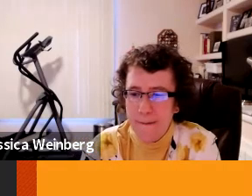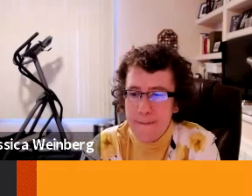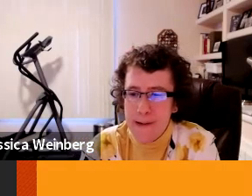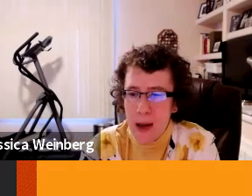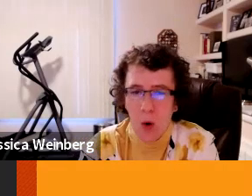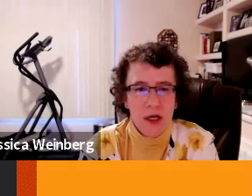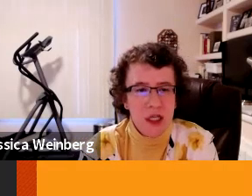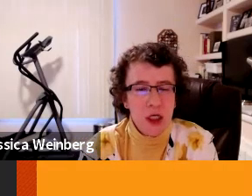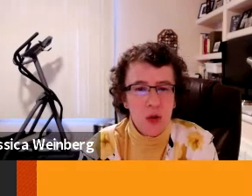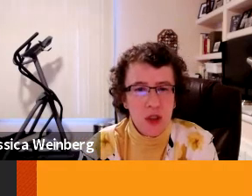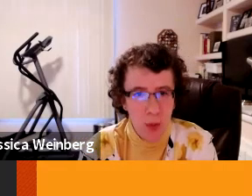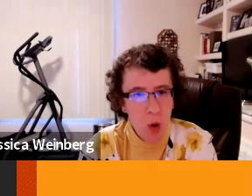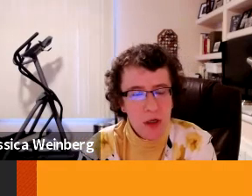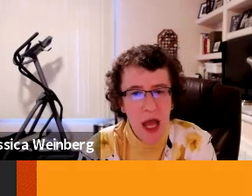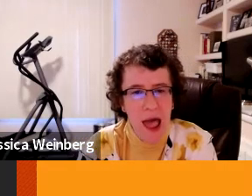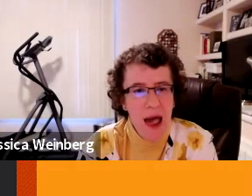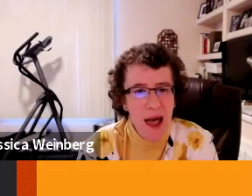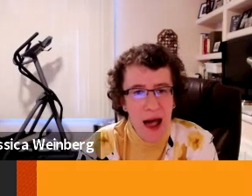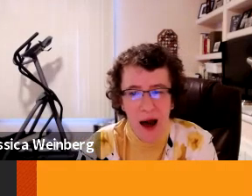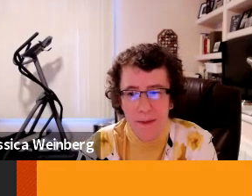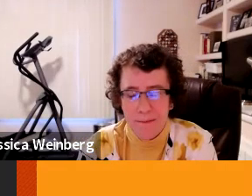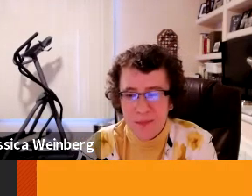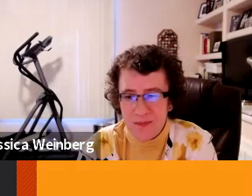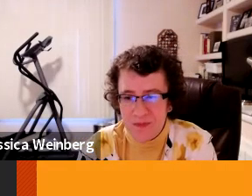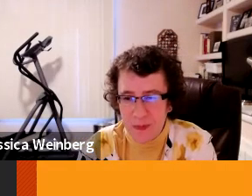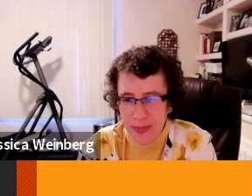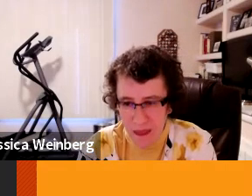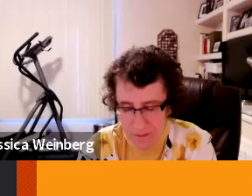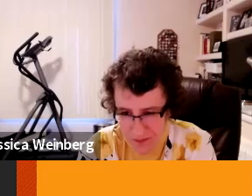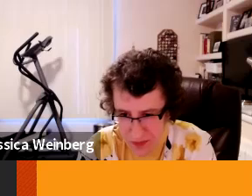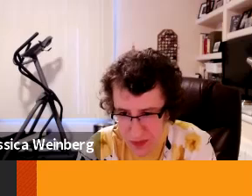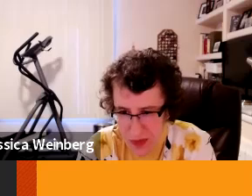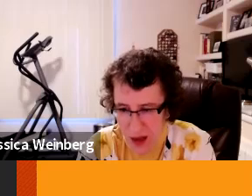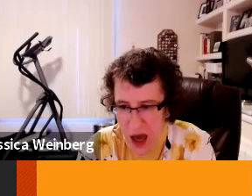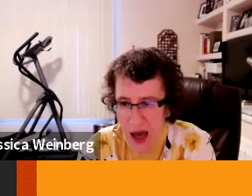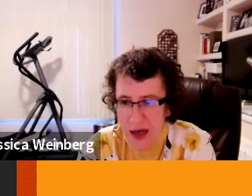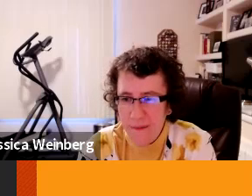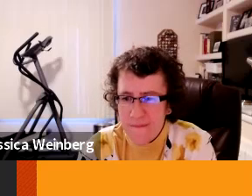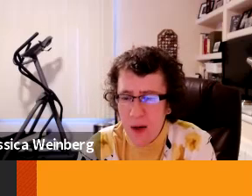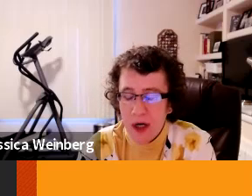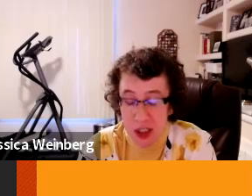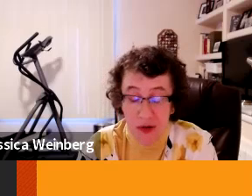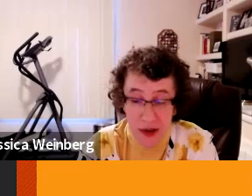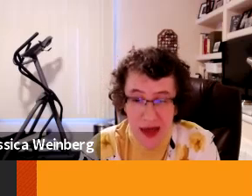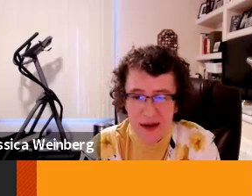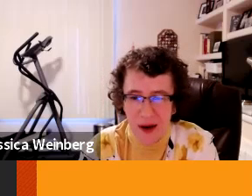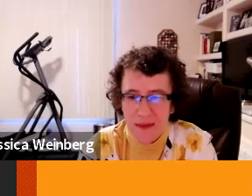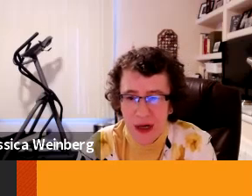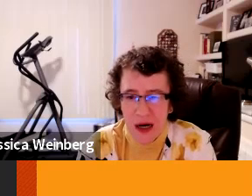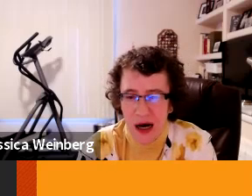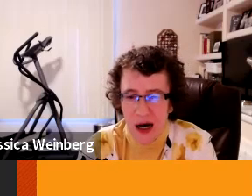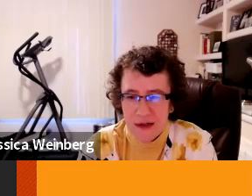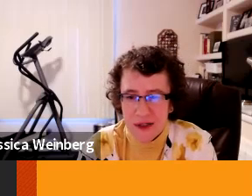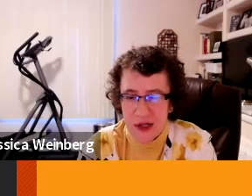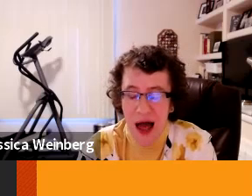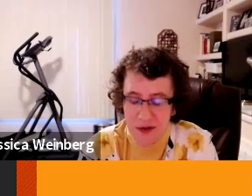um organizational support um i i want to share that that um